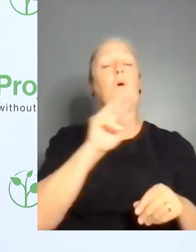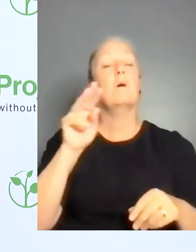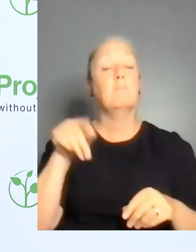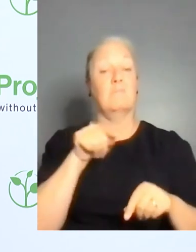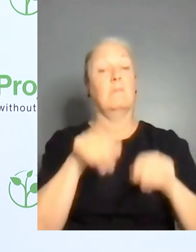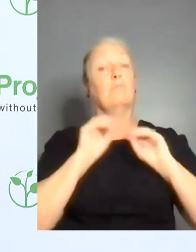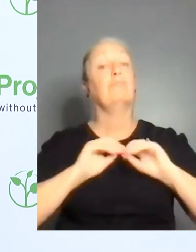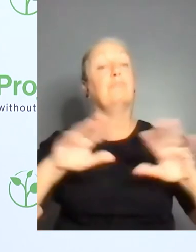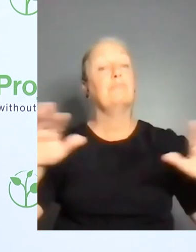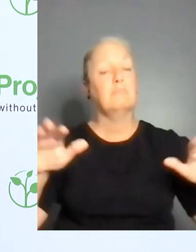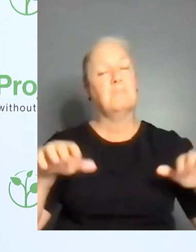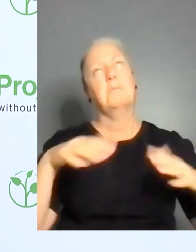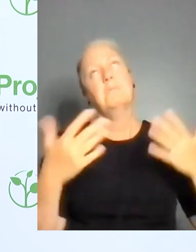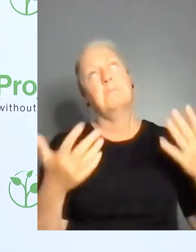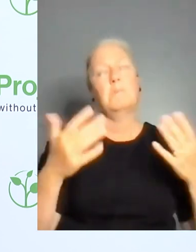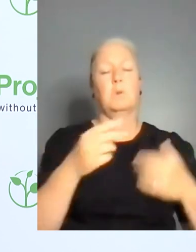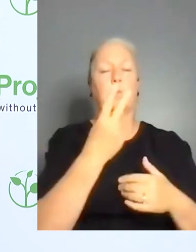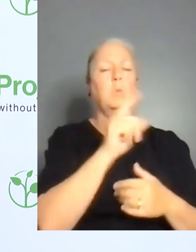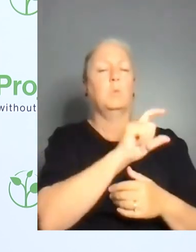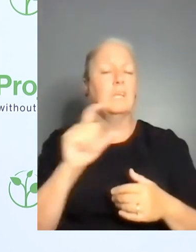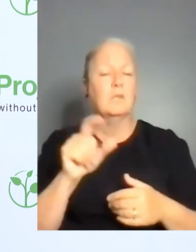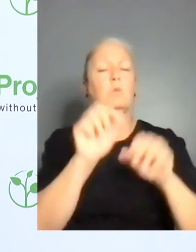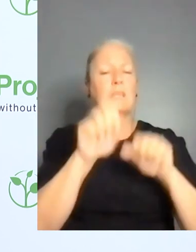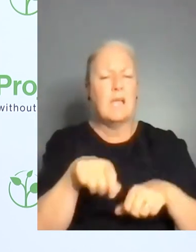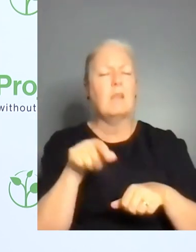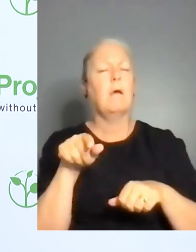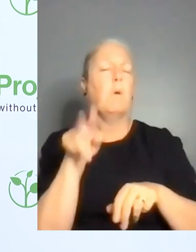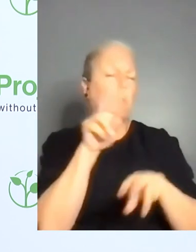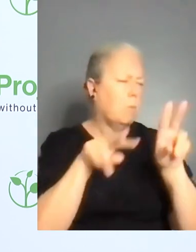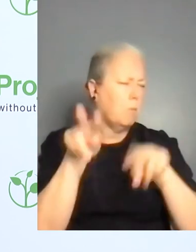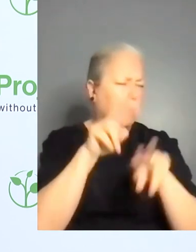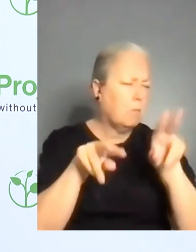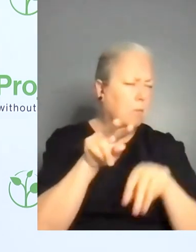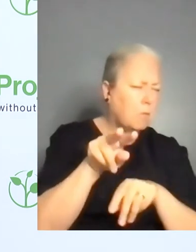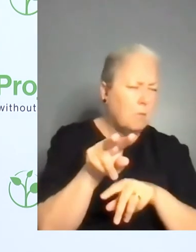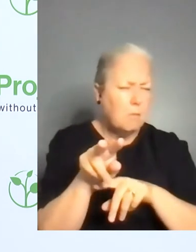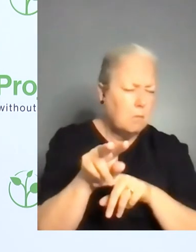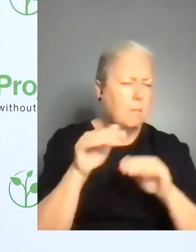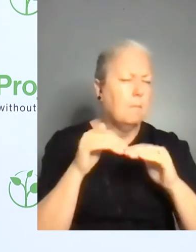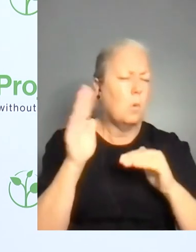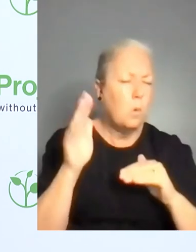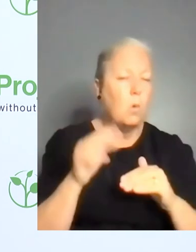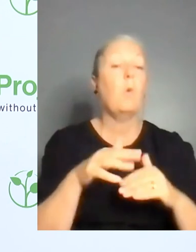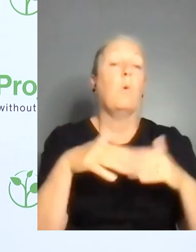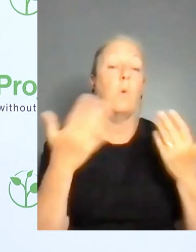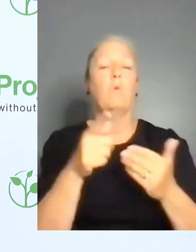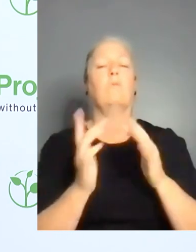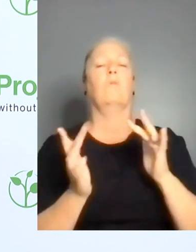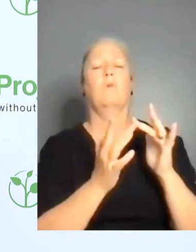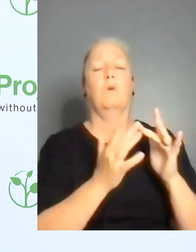be able to follow this conversation again. And of course, you can always get in touch with enable me anytime. All the